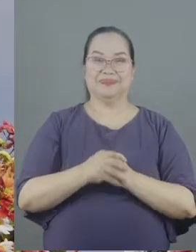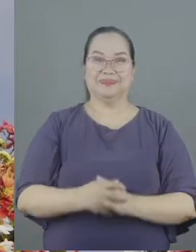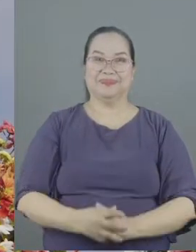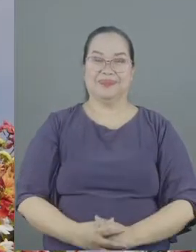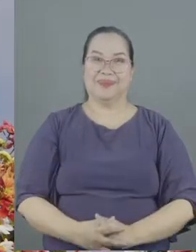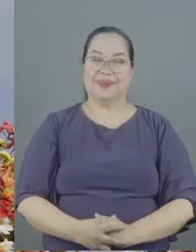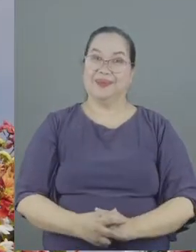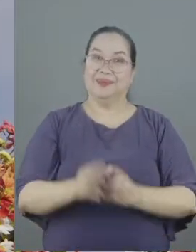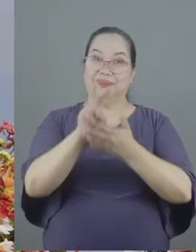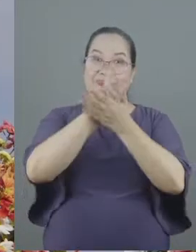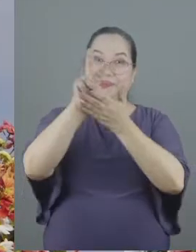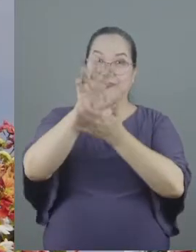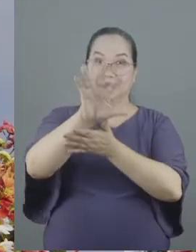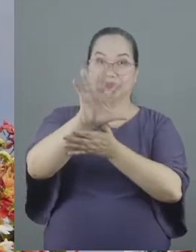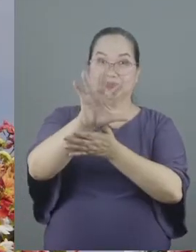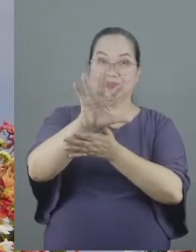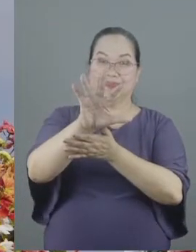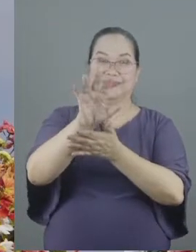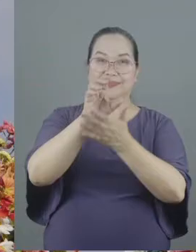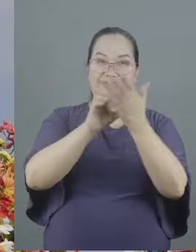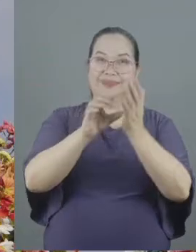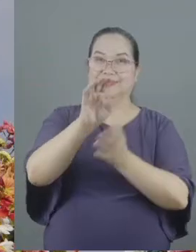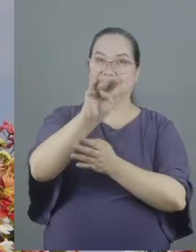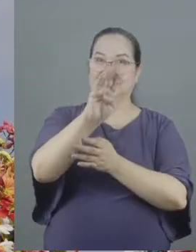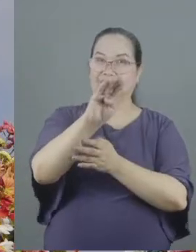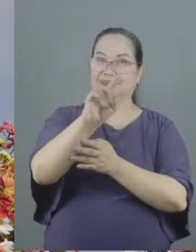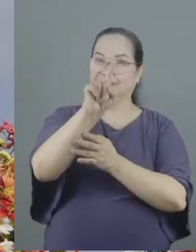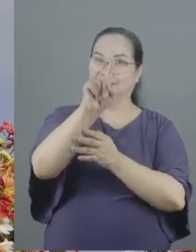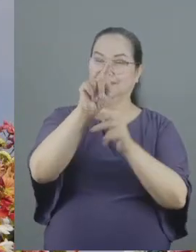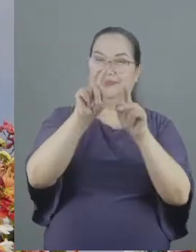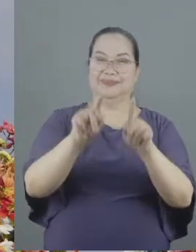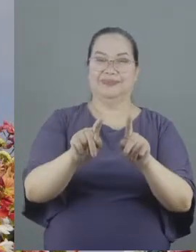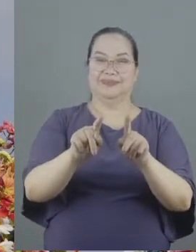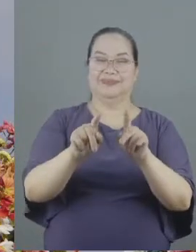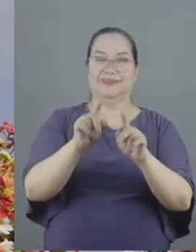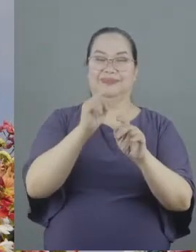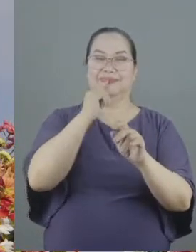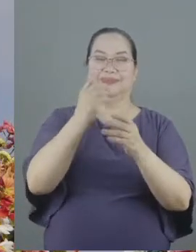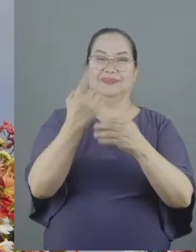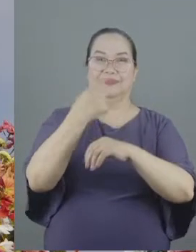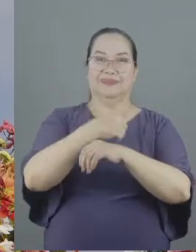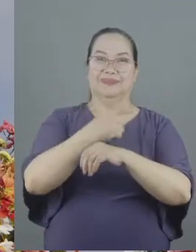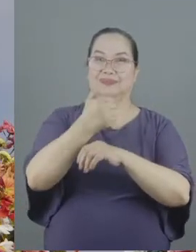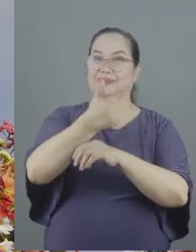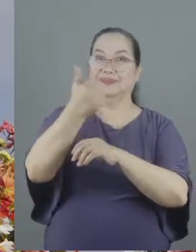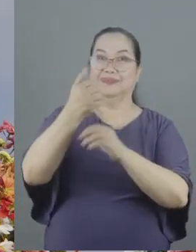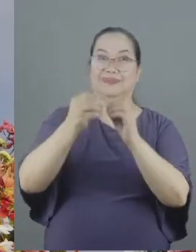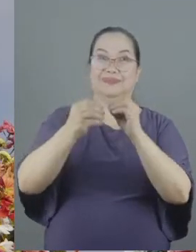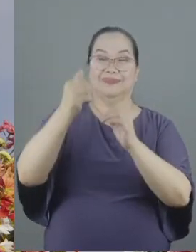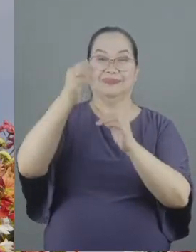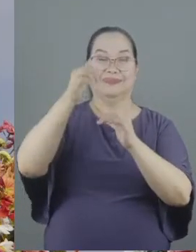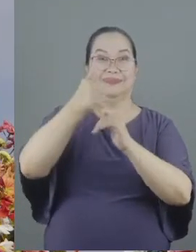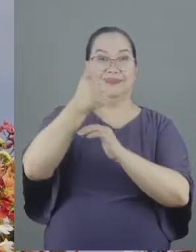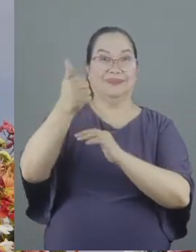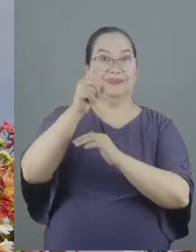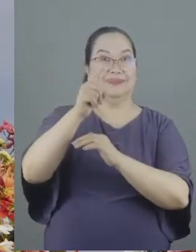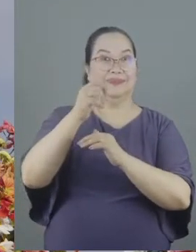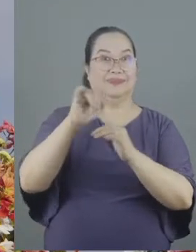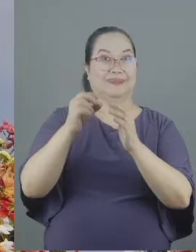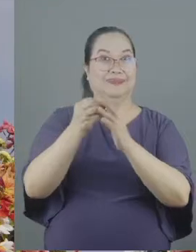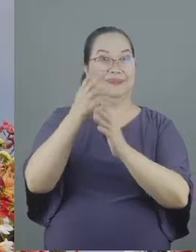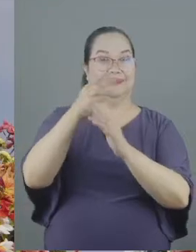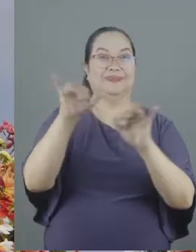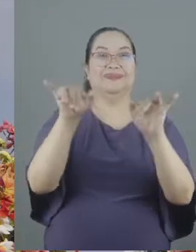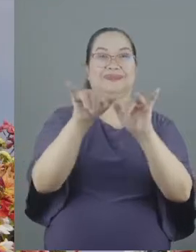in verse 5 chapter 14 one person esteems one day as better than another while another esteems all days